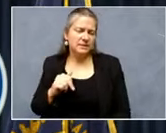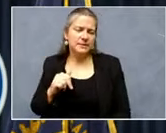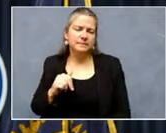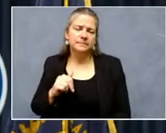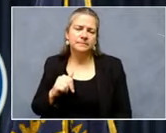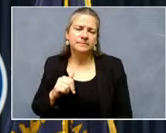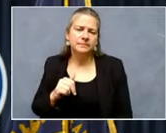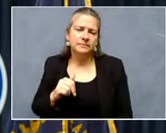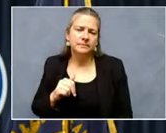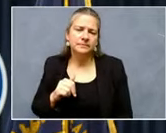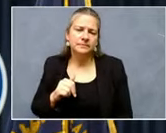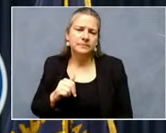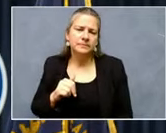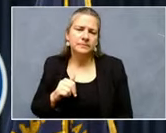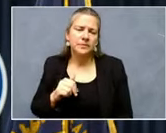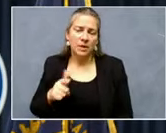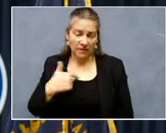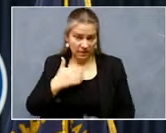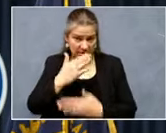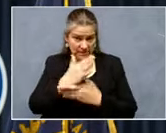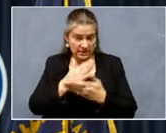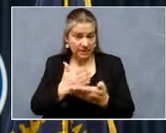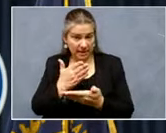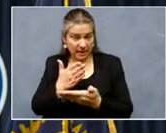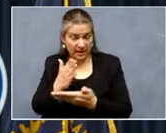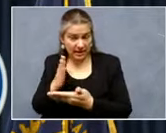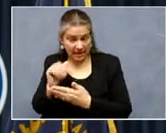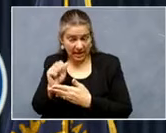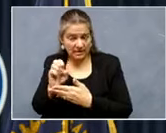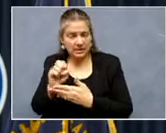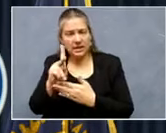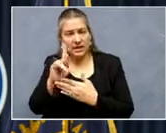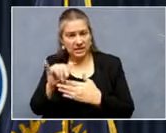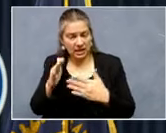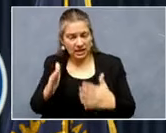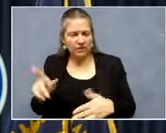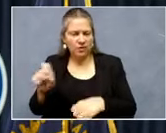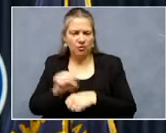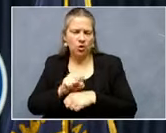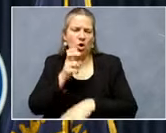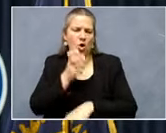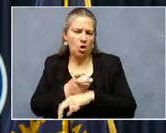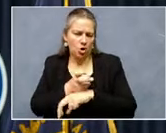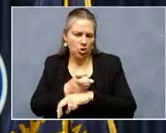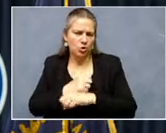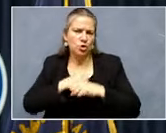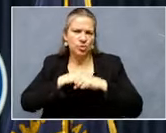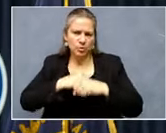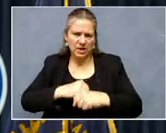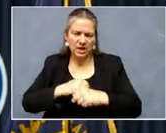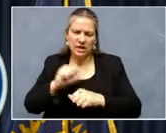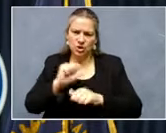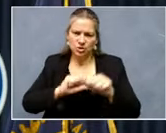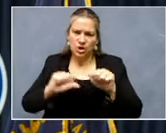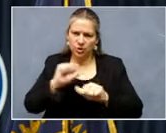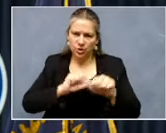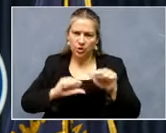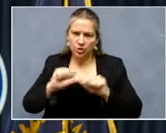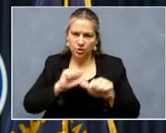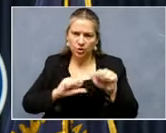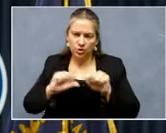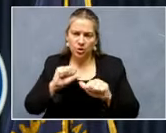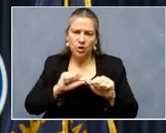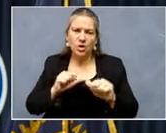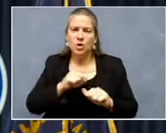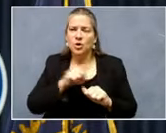I think that while we have had a lot of cases that Kentuckians have, have worked hard to protect, uh, one another, uh, that those who